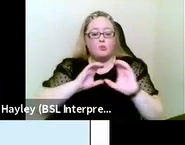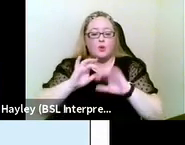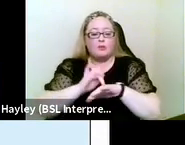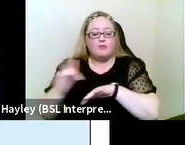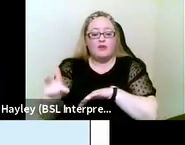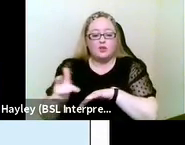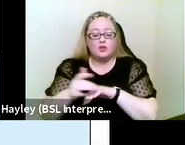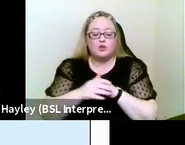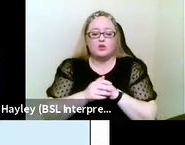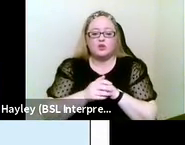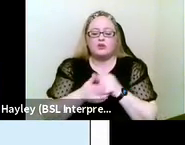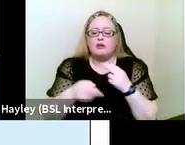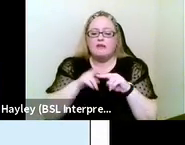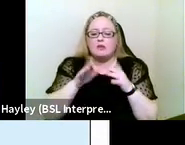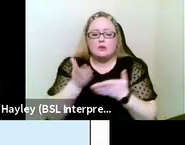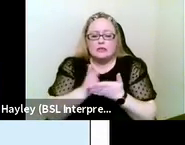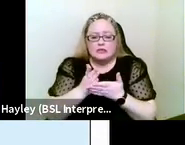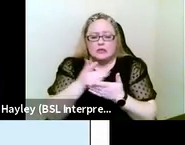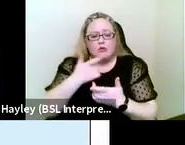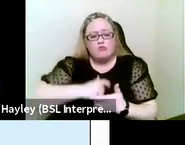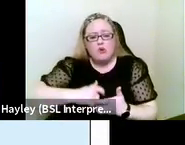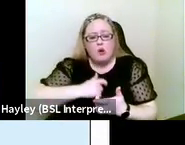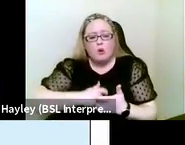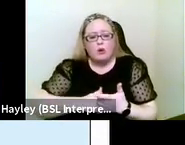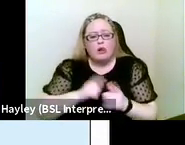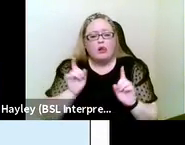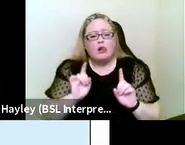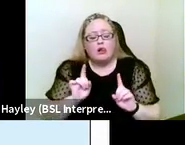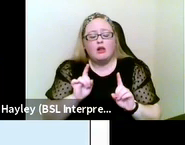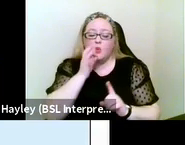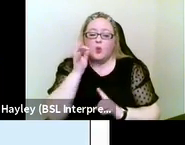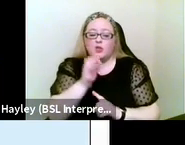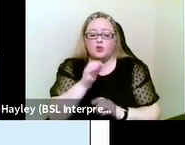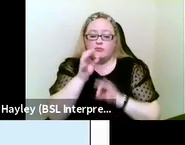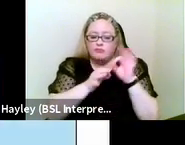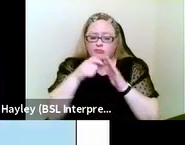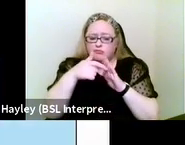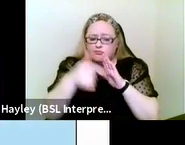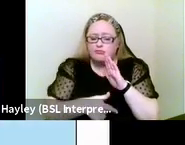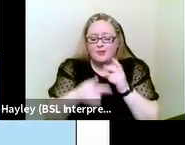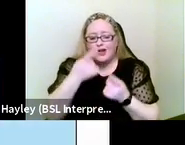on their particular roles there, do ask that question. Next slide, please.